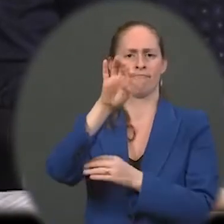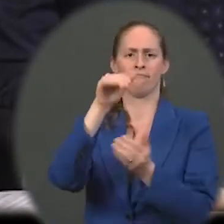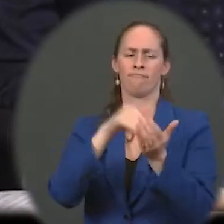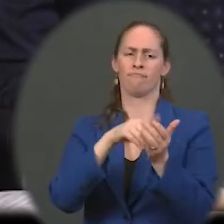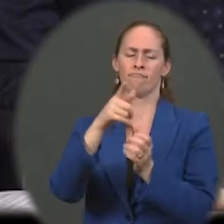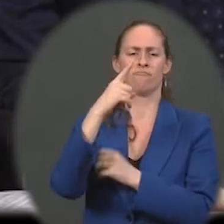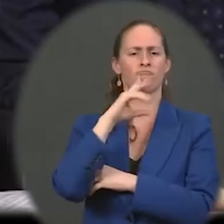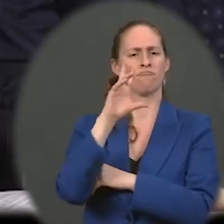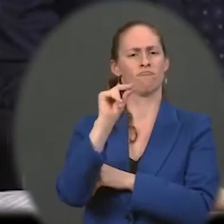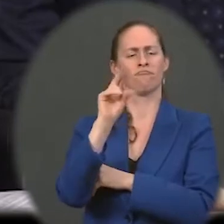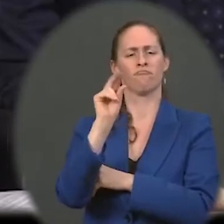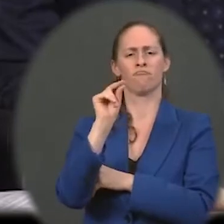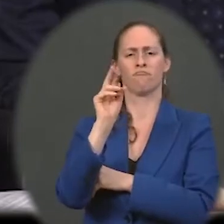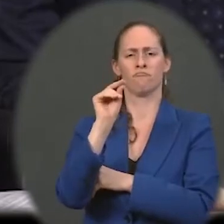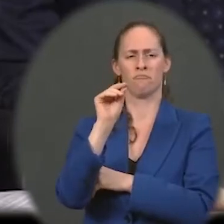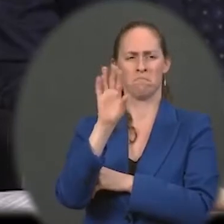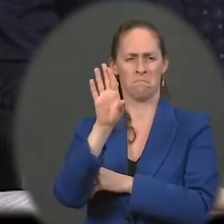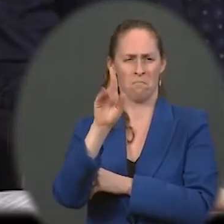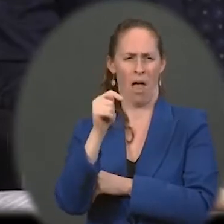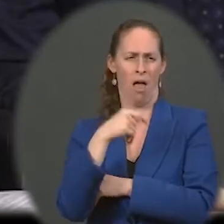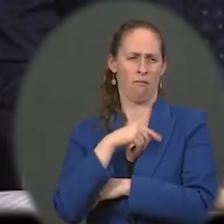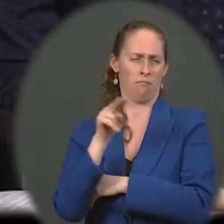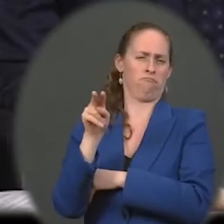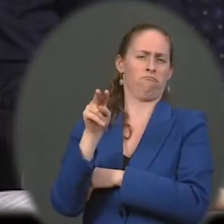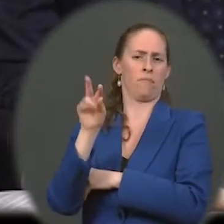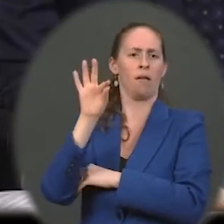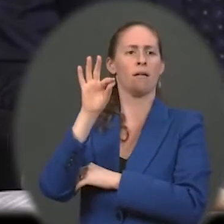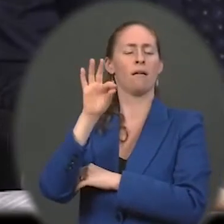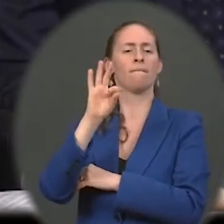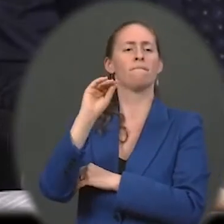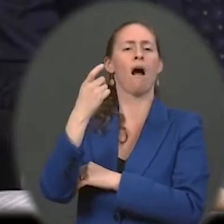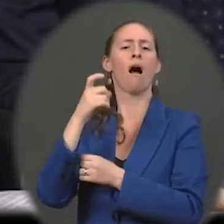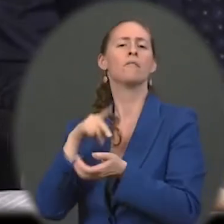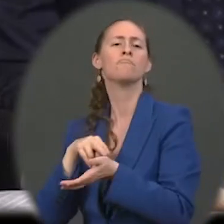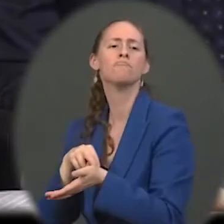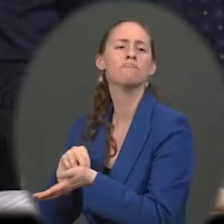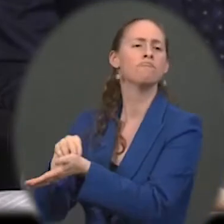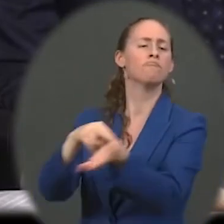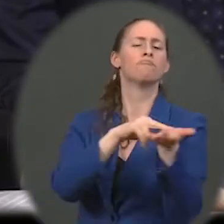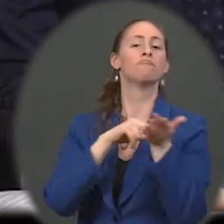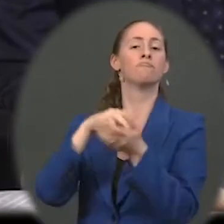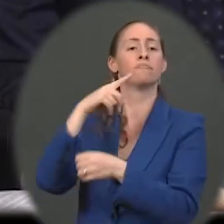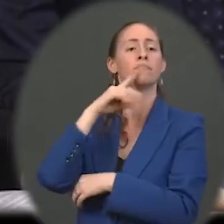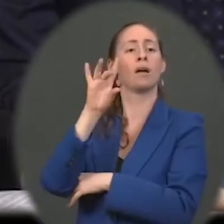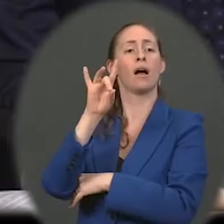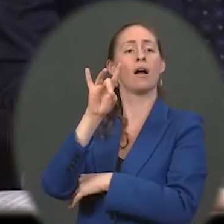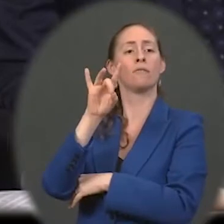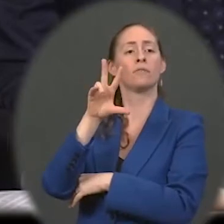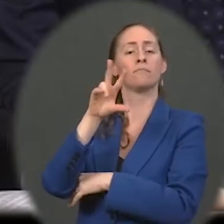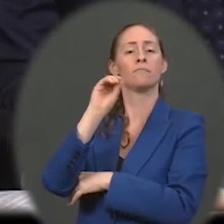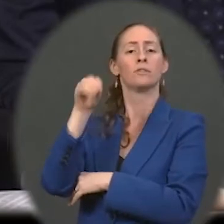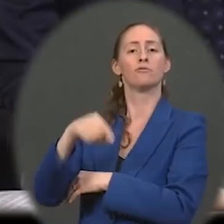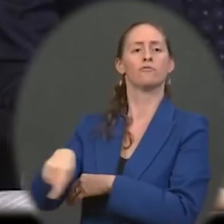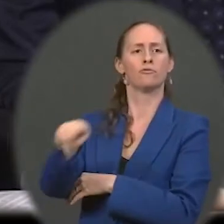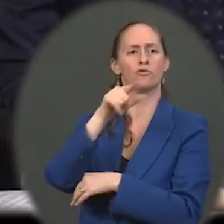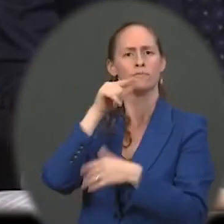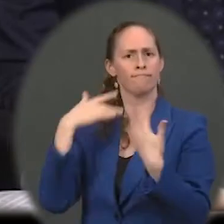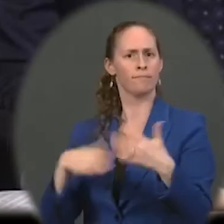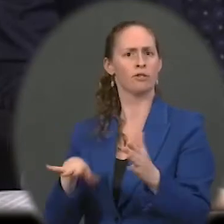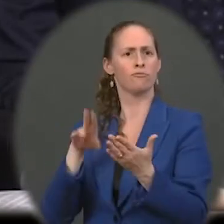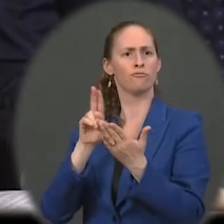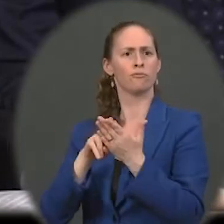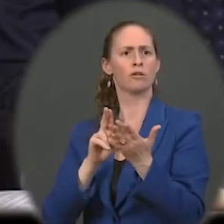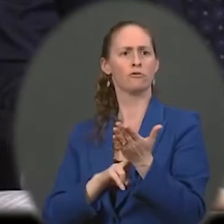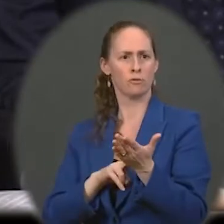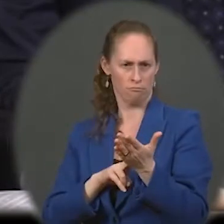But there's a new Fox poll that finds 83 percent of registered voters are noticing bills for groceries and